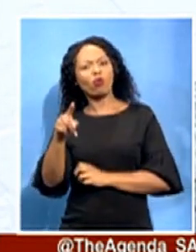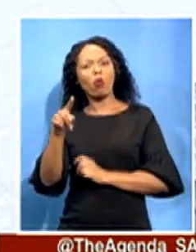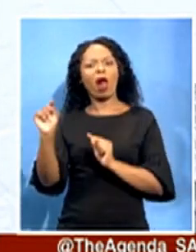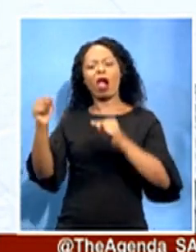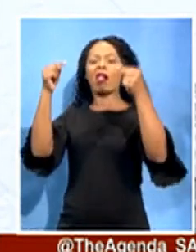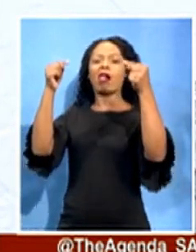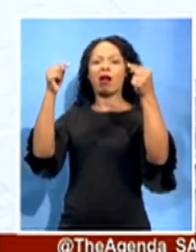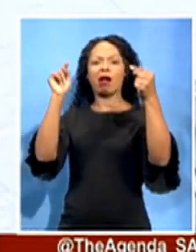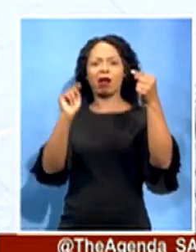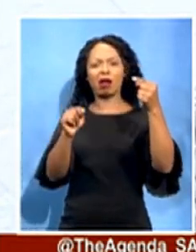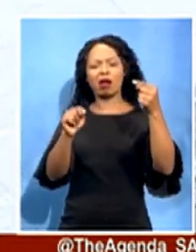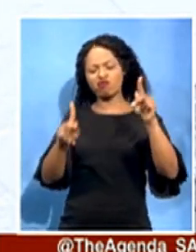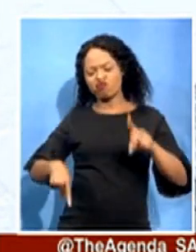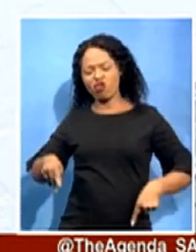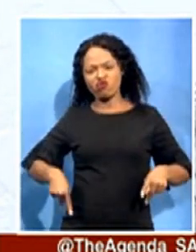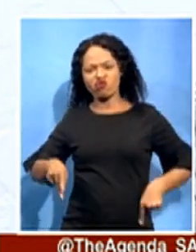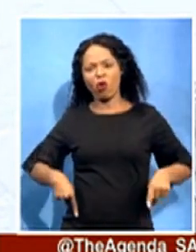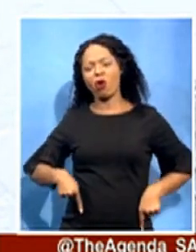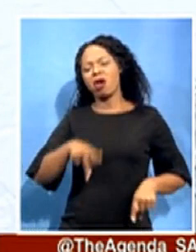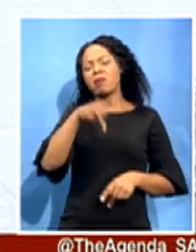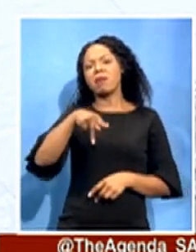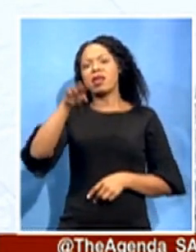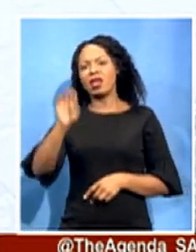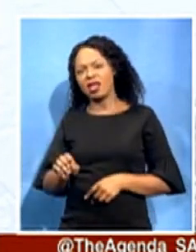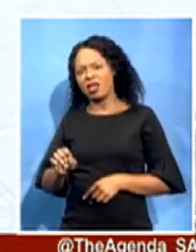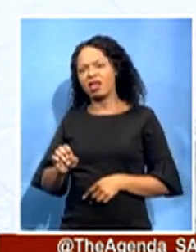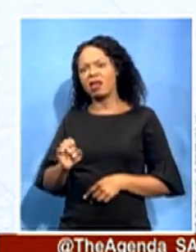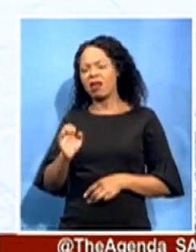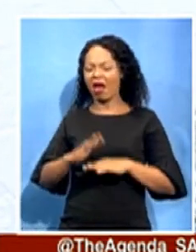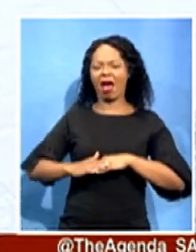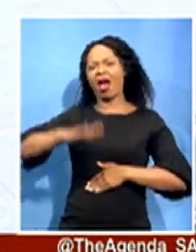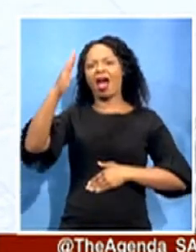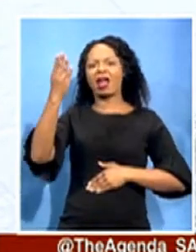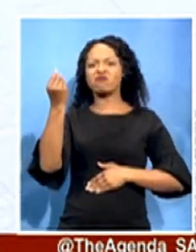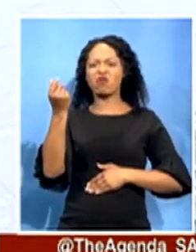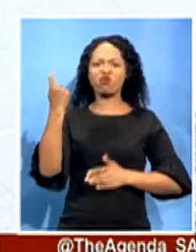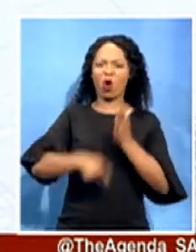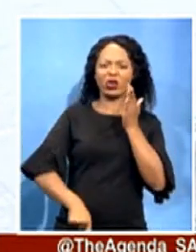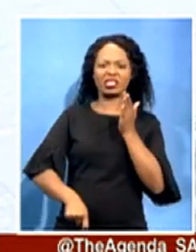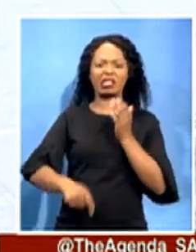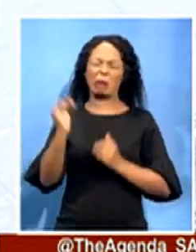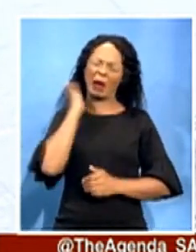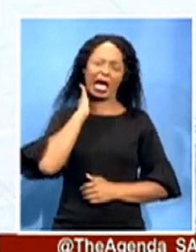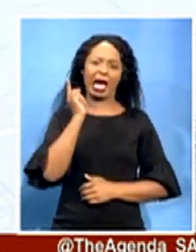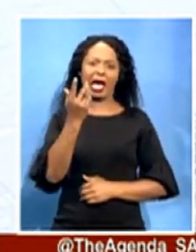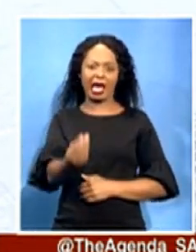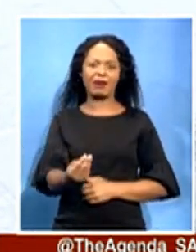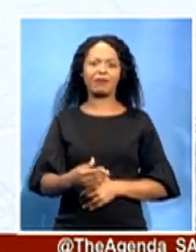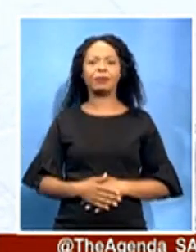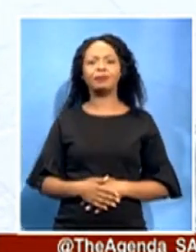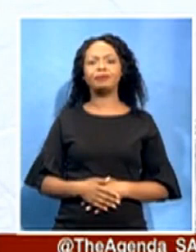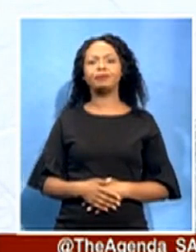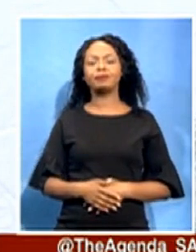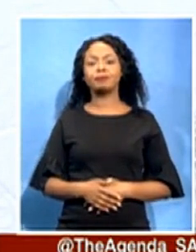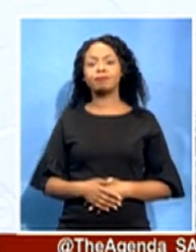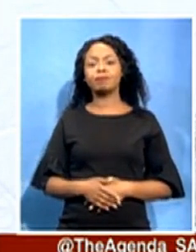PPEs at a maximum or even higher prices. As a department, welcome the finding of the audit report issued by the KZN provincial